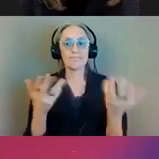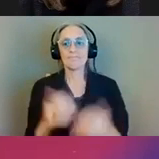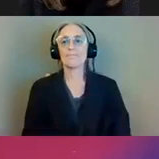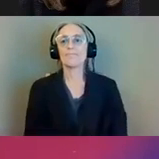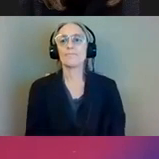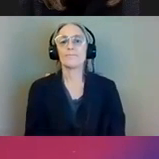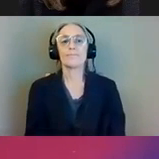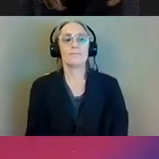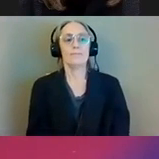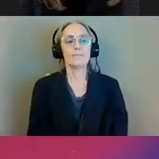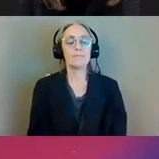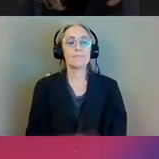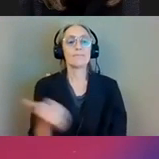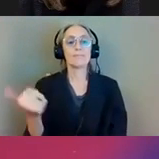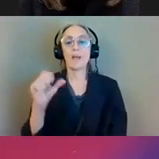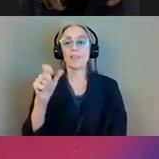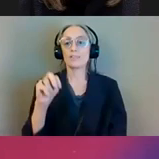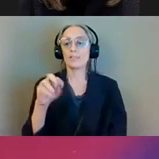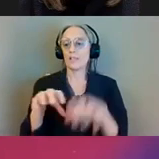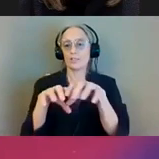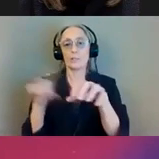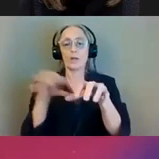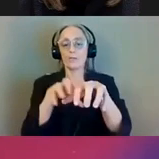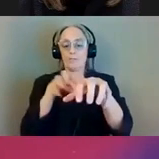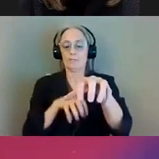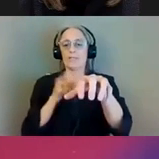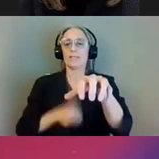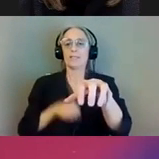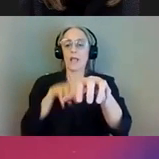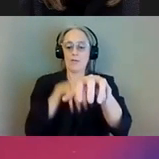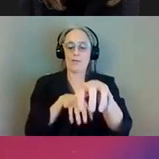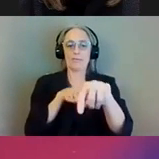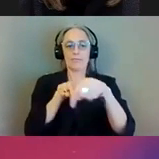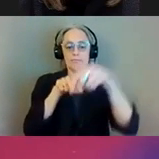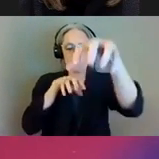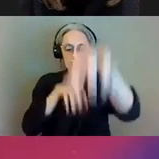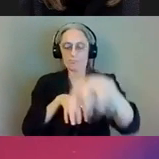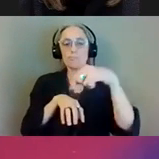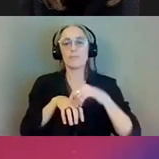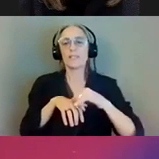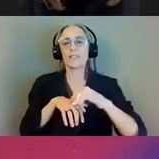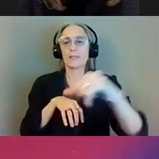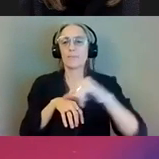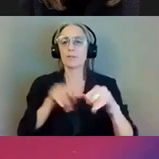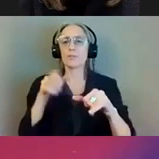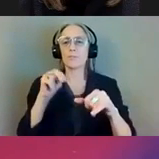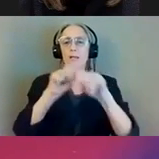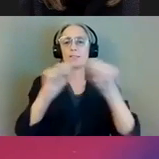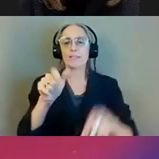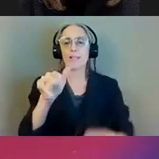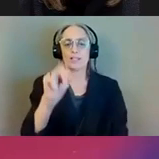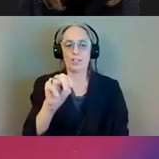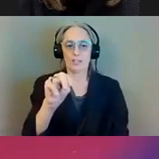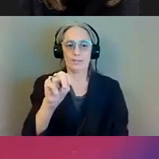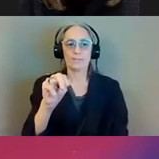The exterior station will be on the south side of the street, and it is really similar in design to the main station house. It is taller